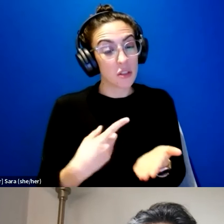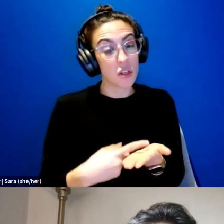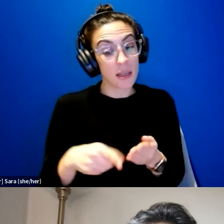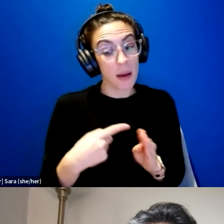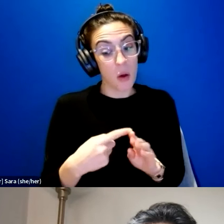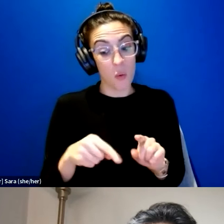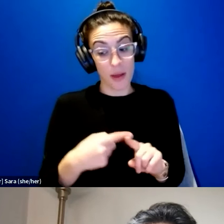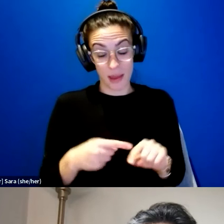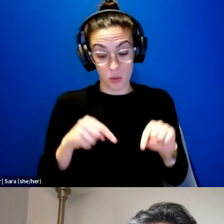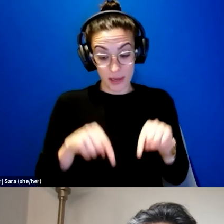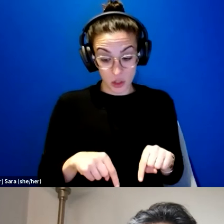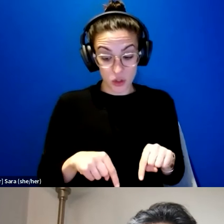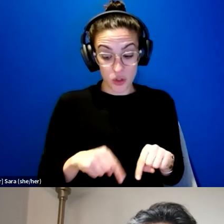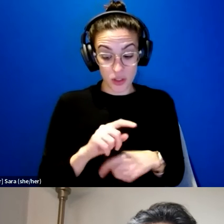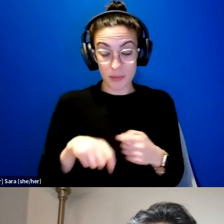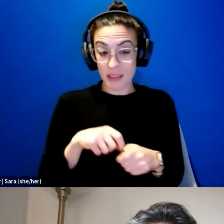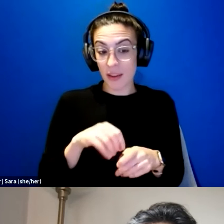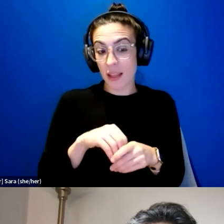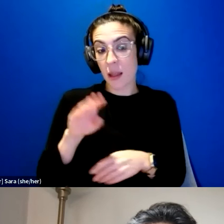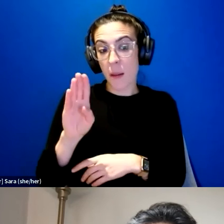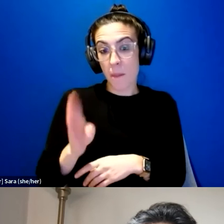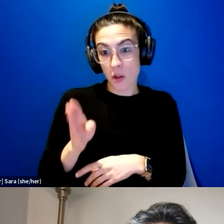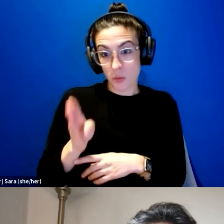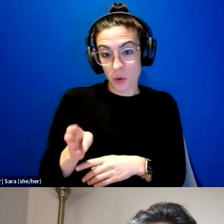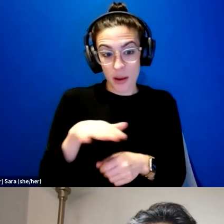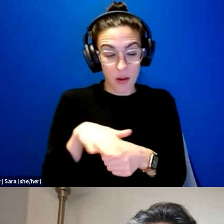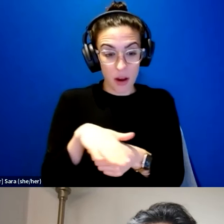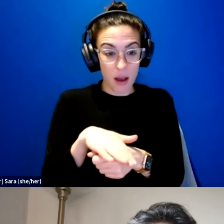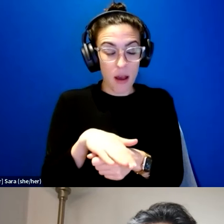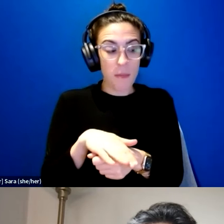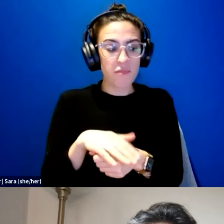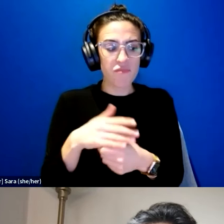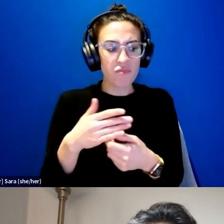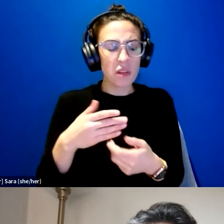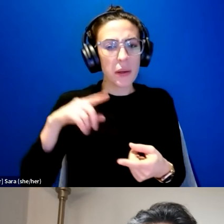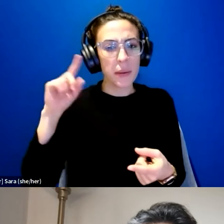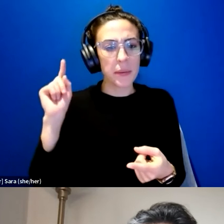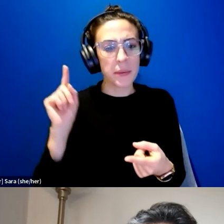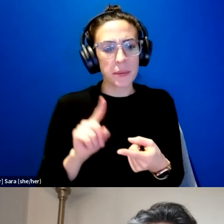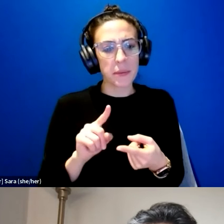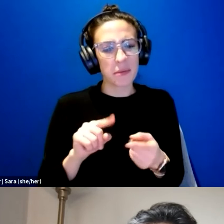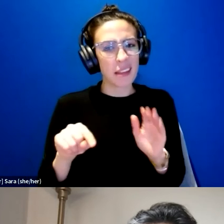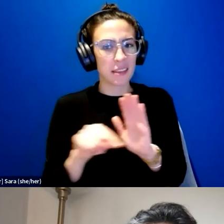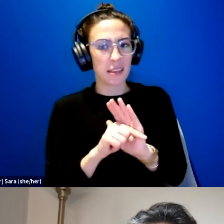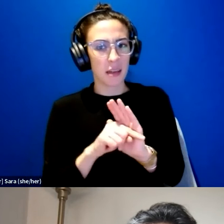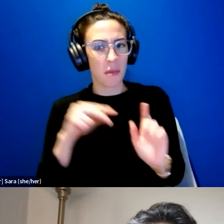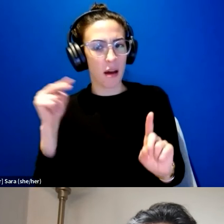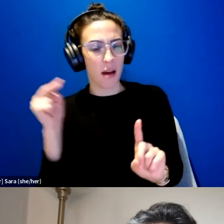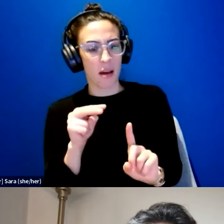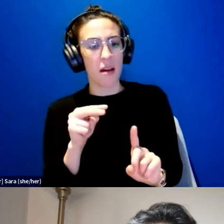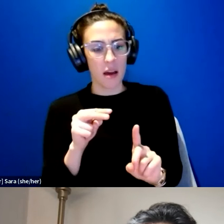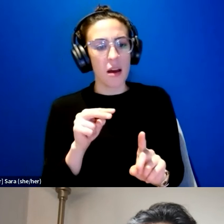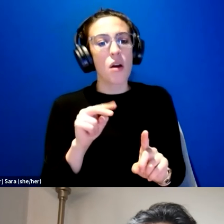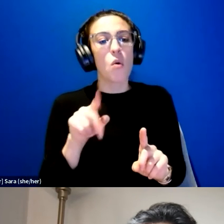specifically in the greater Baltimore area, the lessening of the stigma as they received more